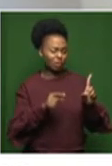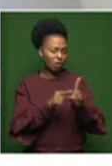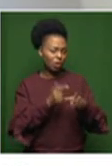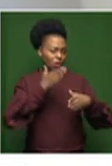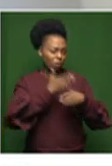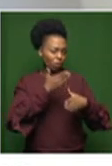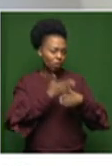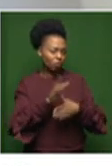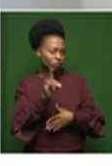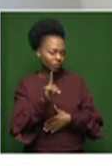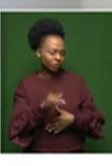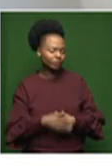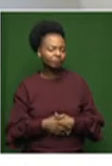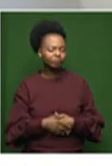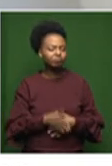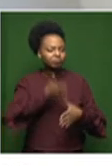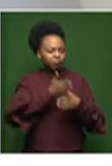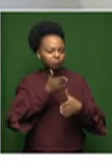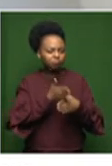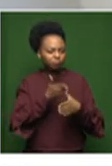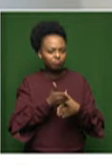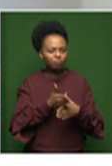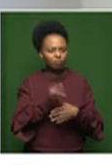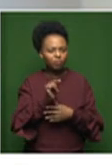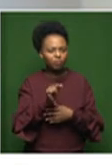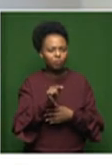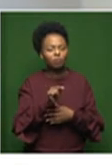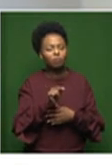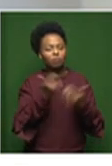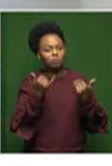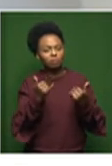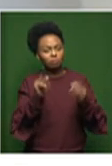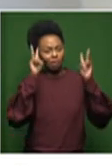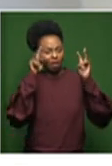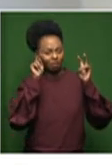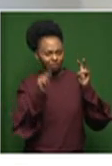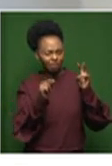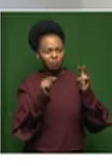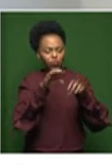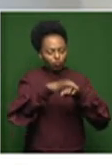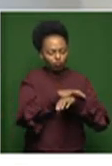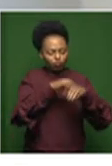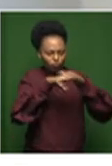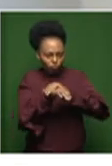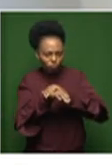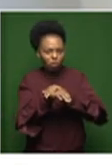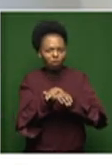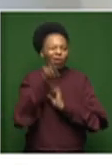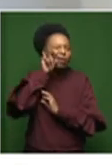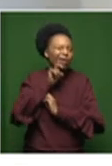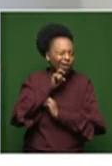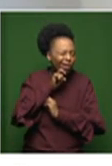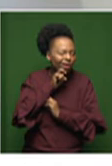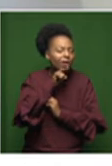reclaimed items, in particular old shoes. And he pulls the shoes